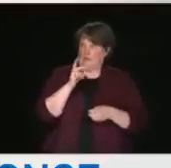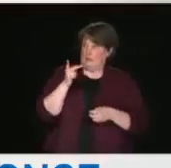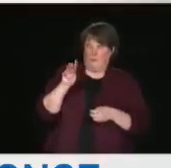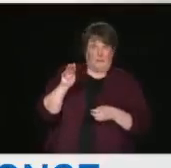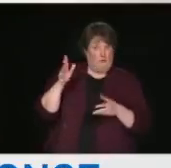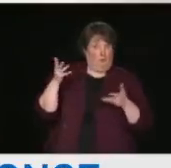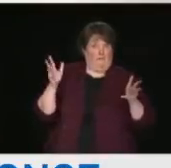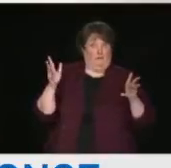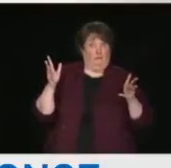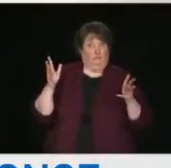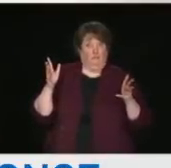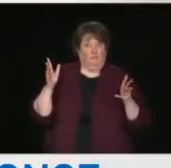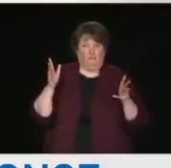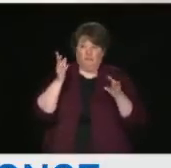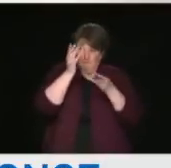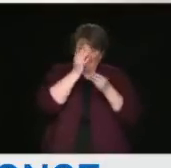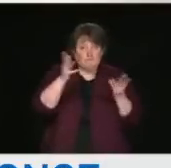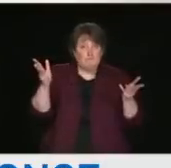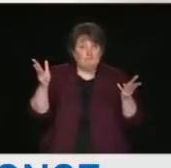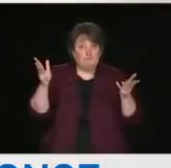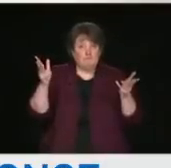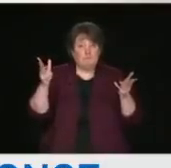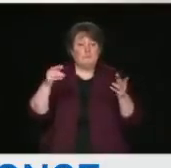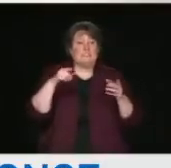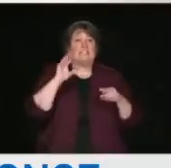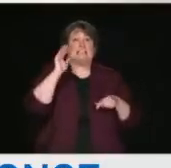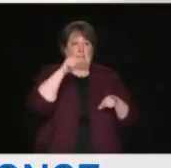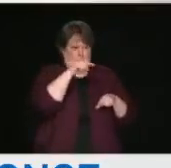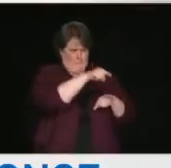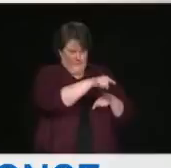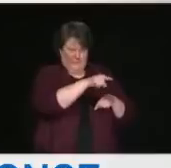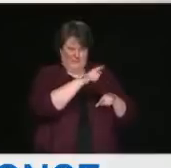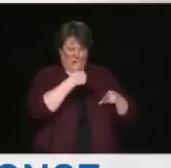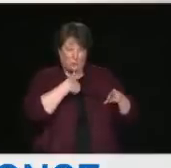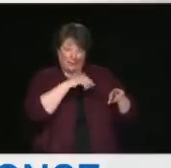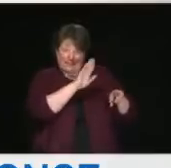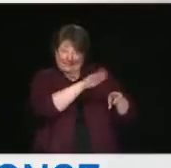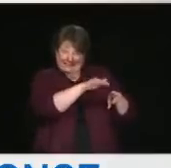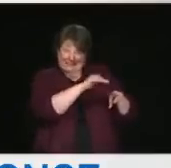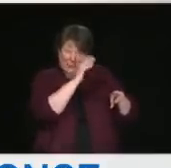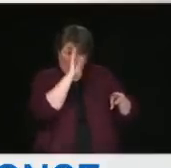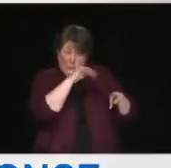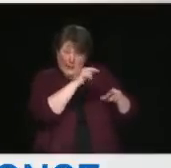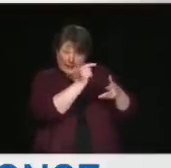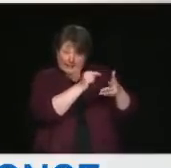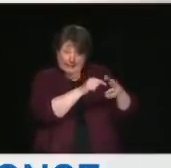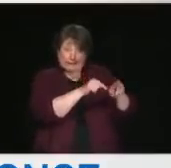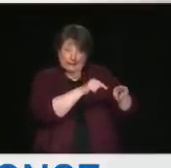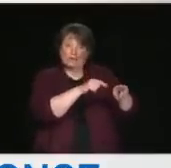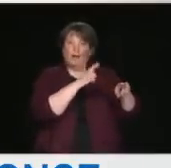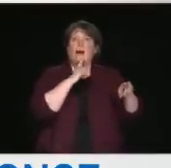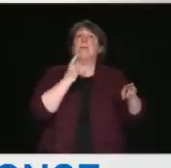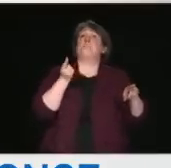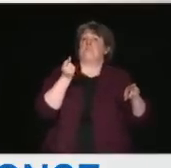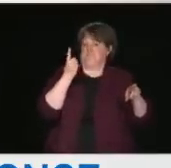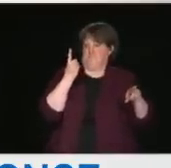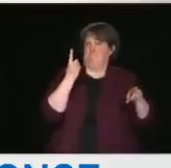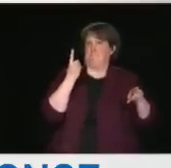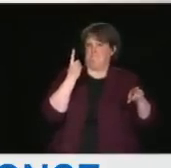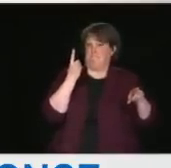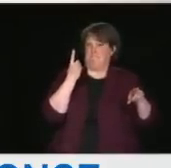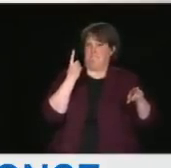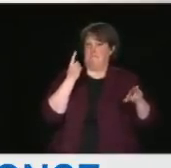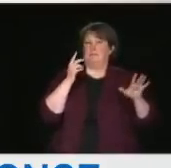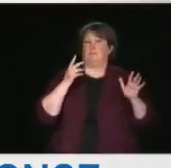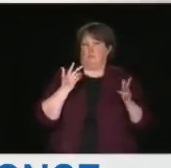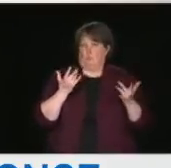are being heard, and we look forward to a definitive resolution of